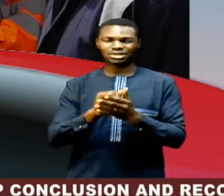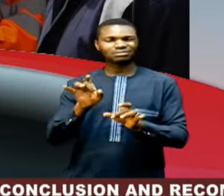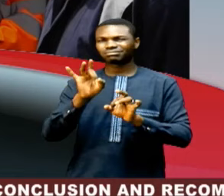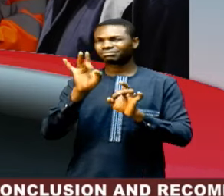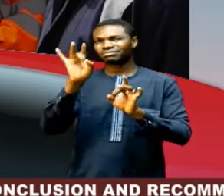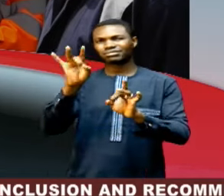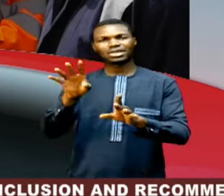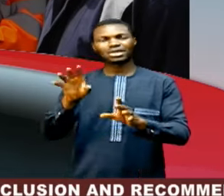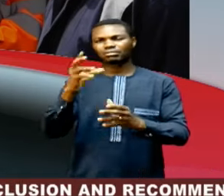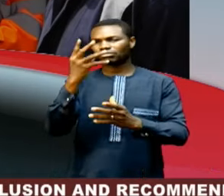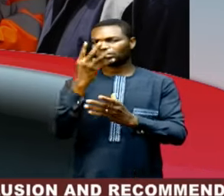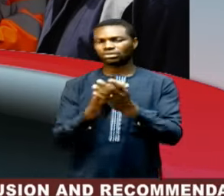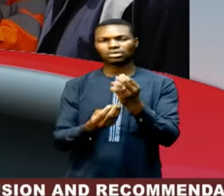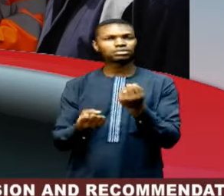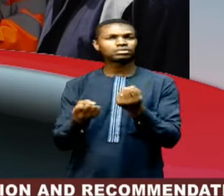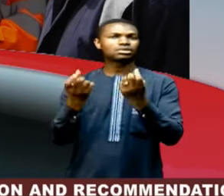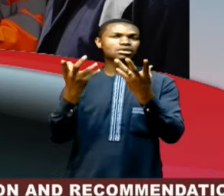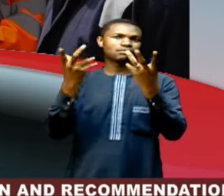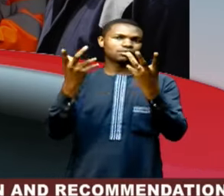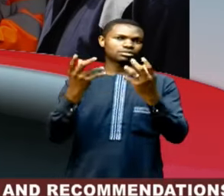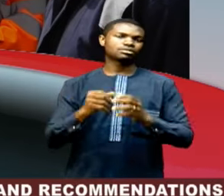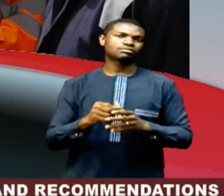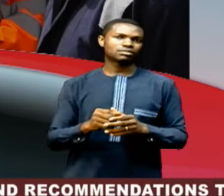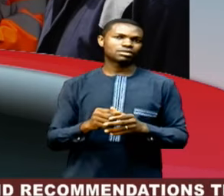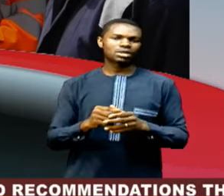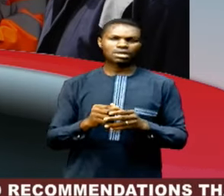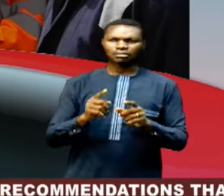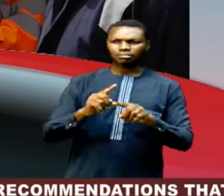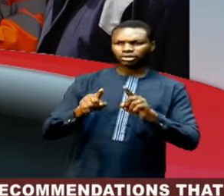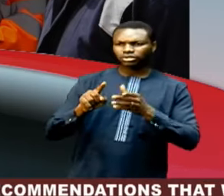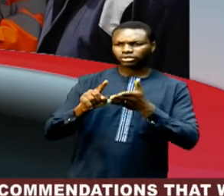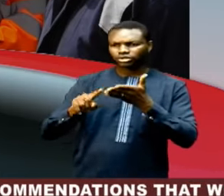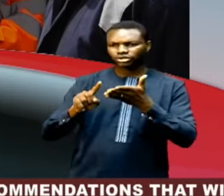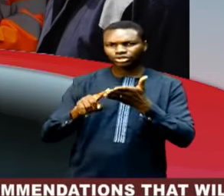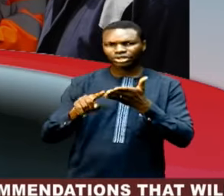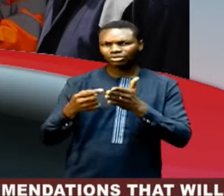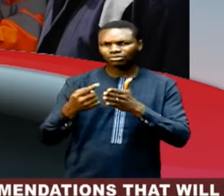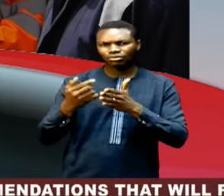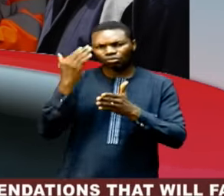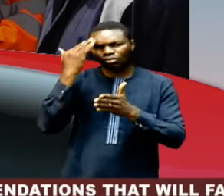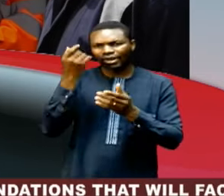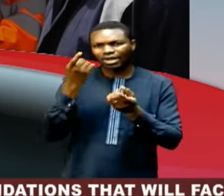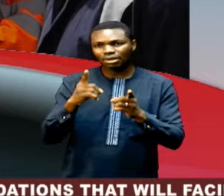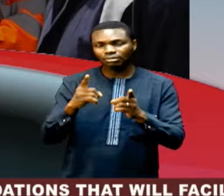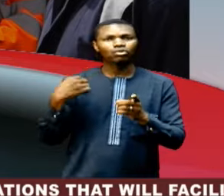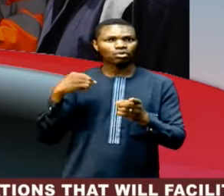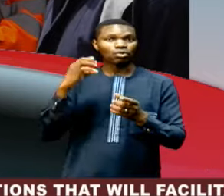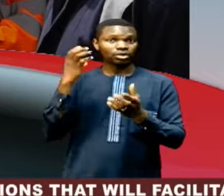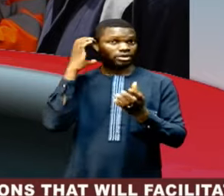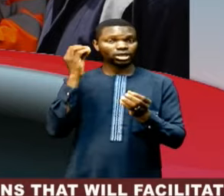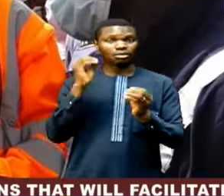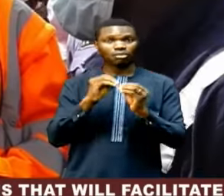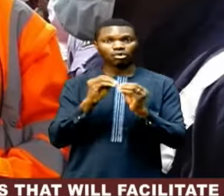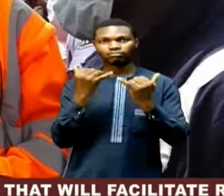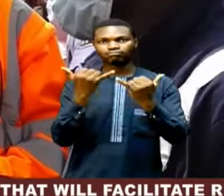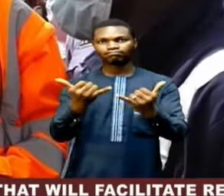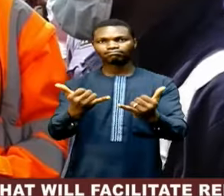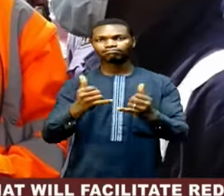stated this in Ibadan, while on a sport assessment of the site of the explosion. Let's hear from Eliasu Yakubu.